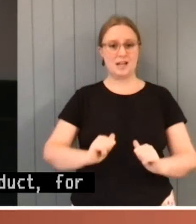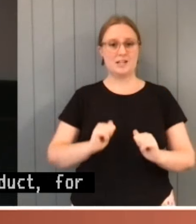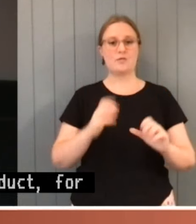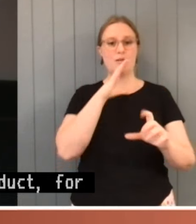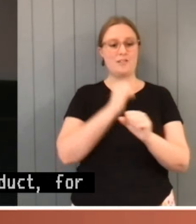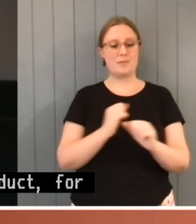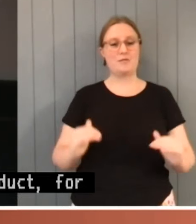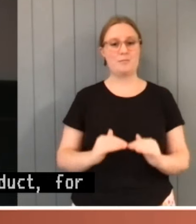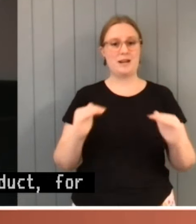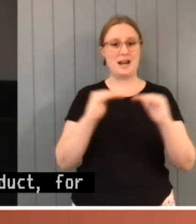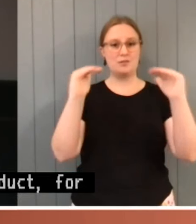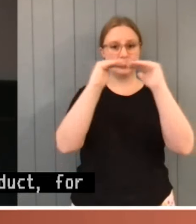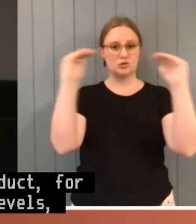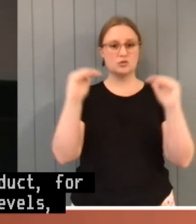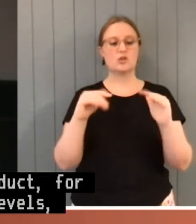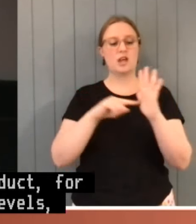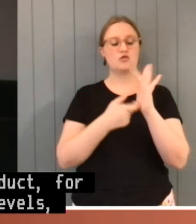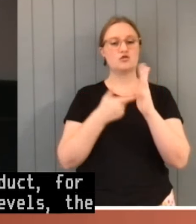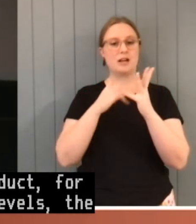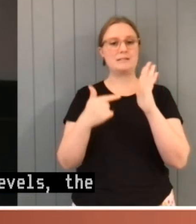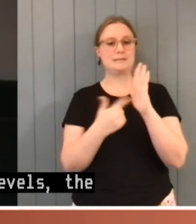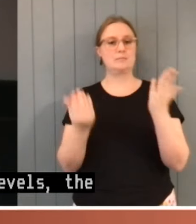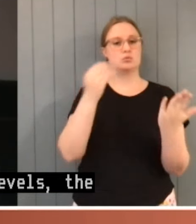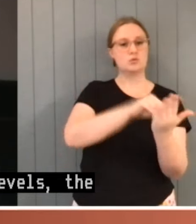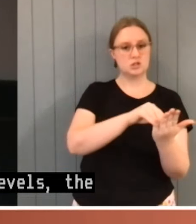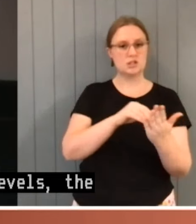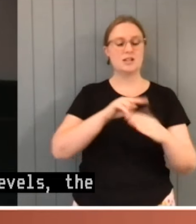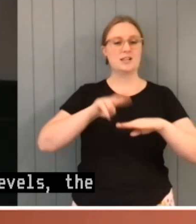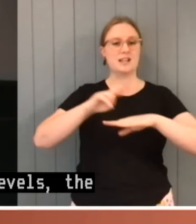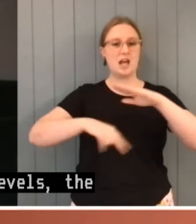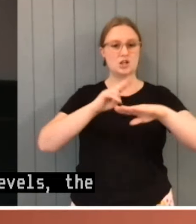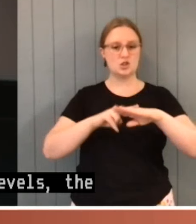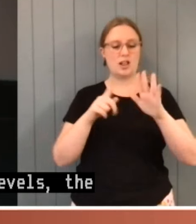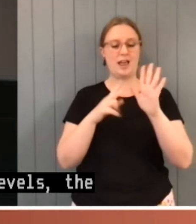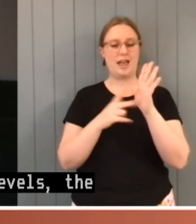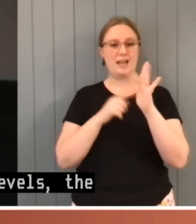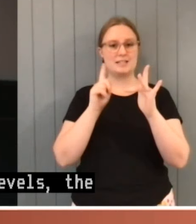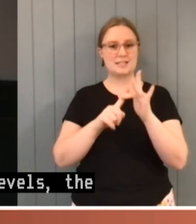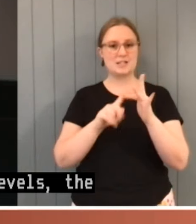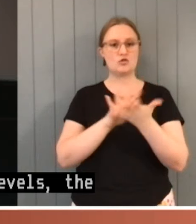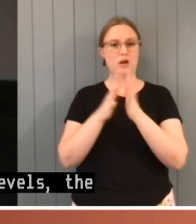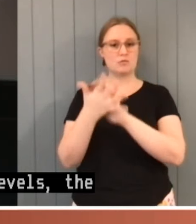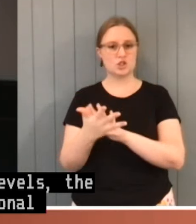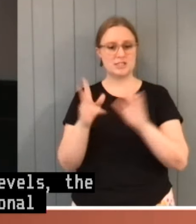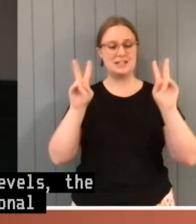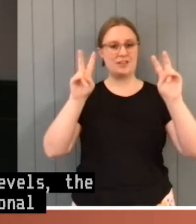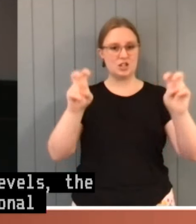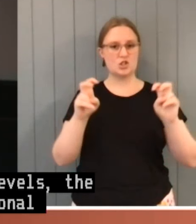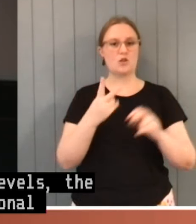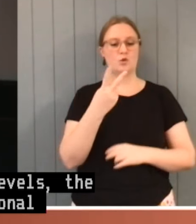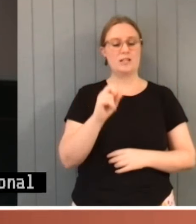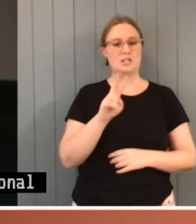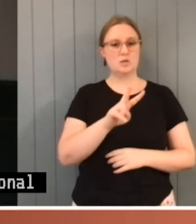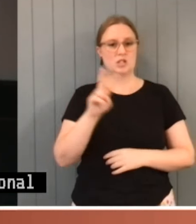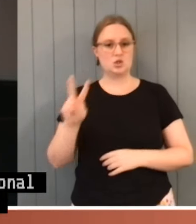The National Anti-Corruption Commission Act 2022 includes in its definition of corrupt conduct in Section 8,